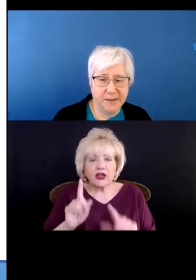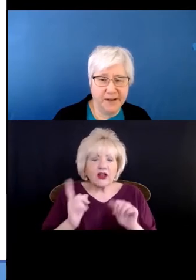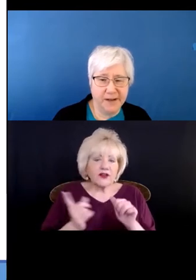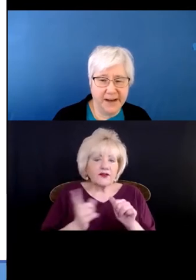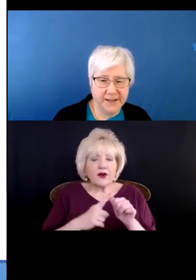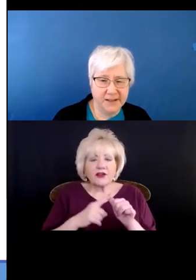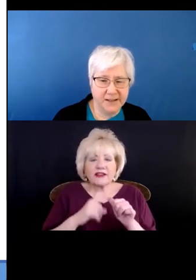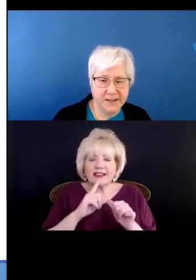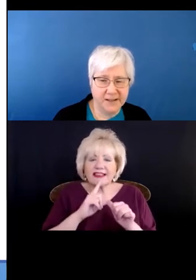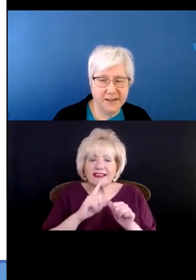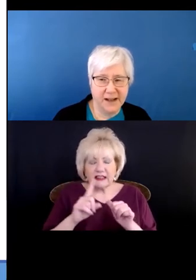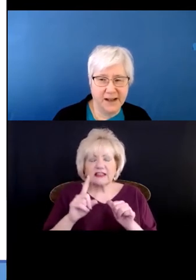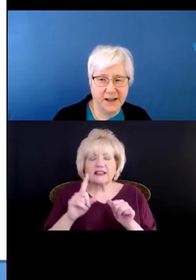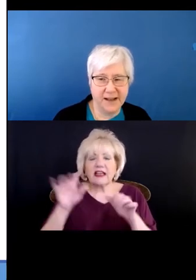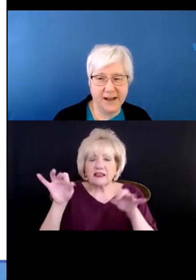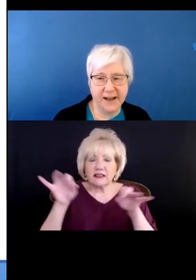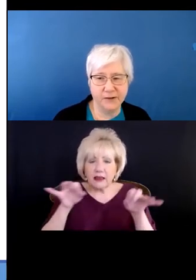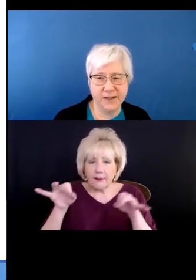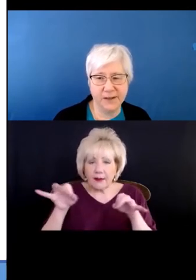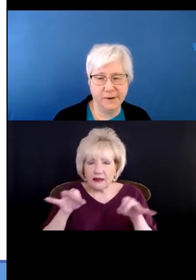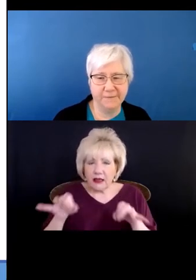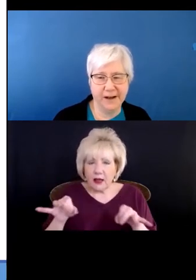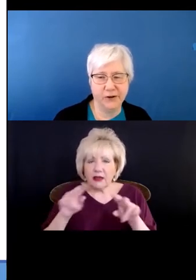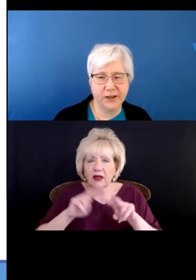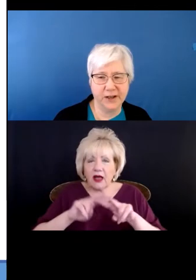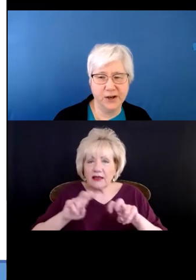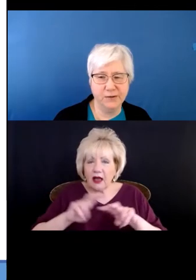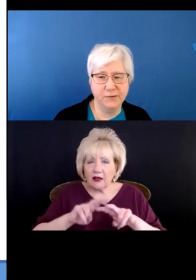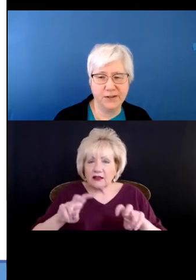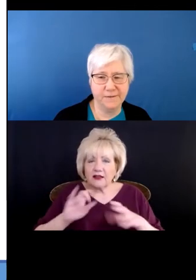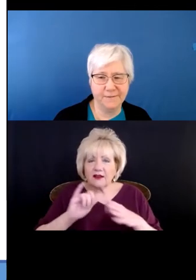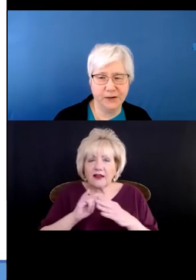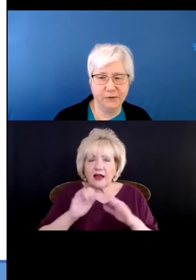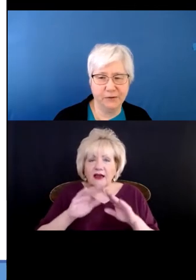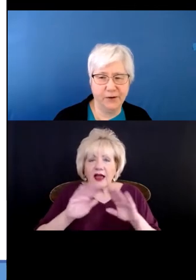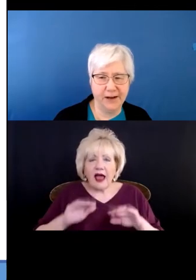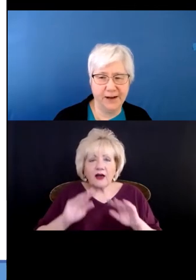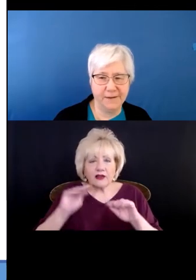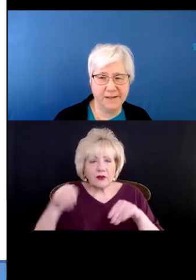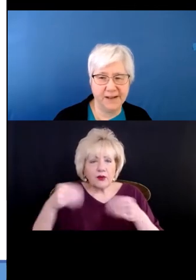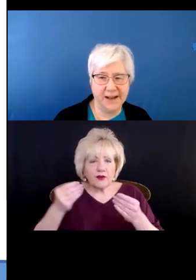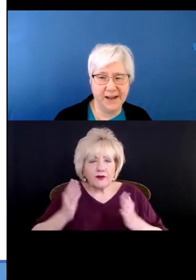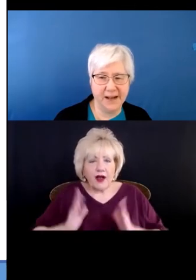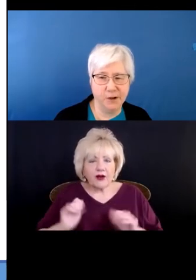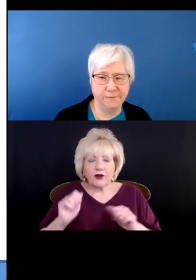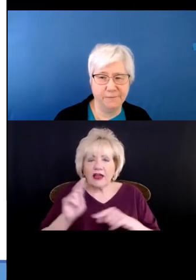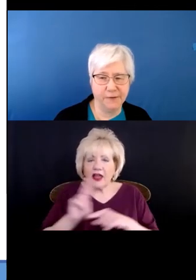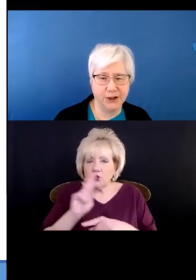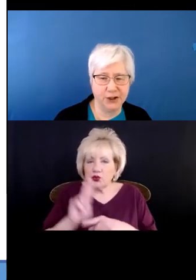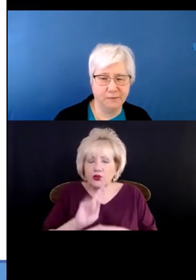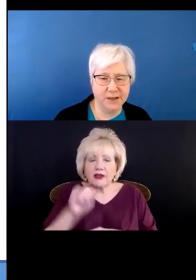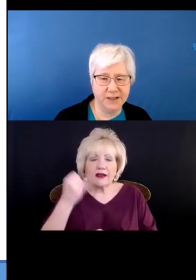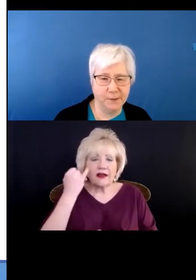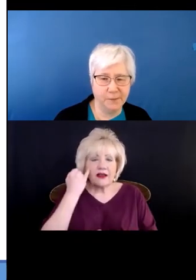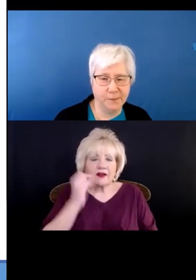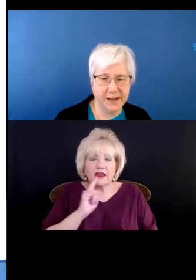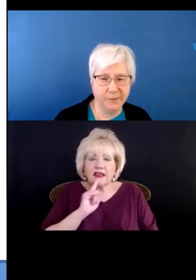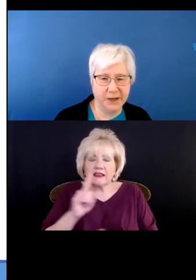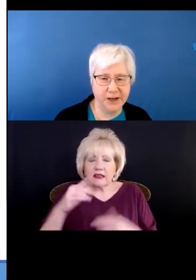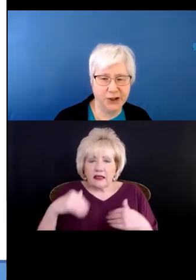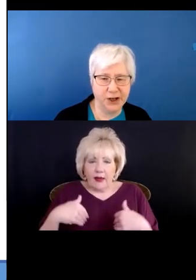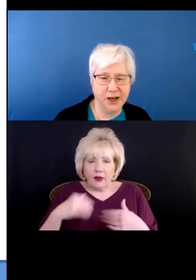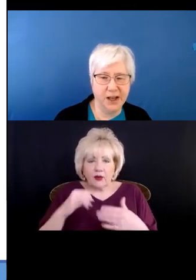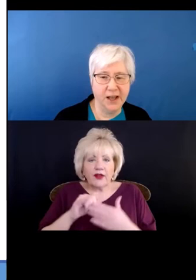-by-step analysis that a housing provider can use to figure out if it's an animal for which a reasonable